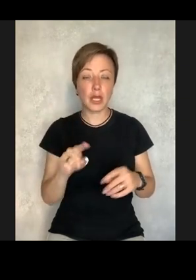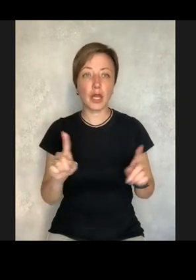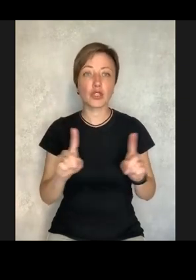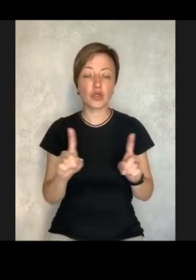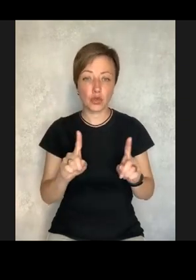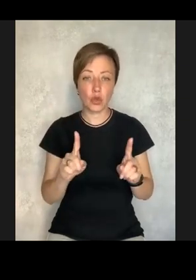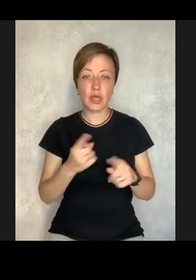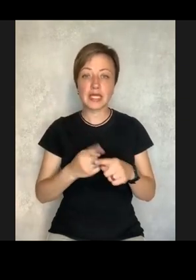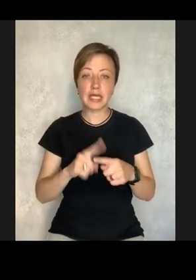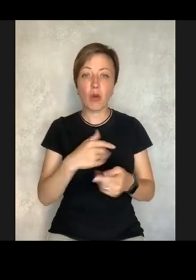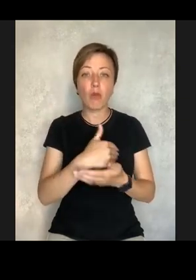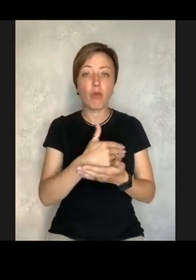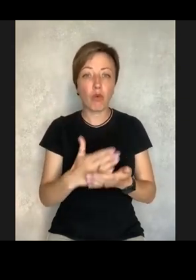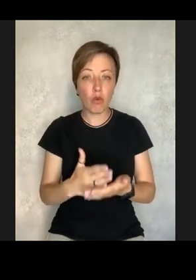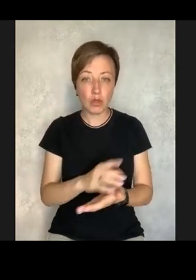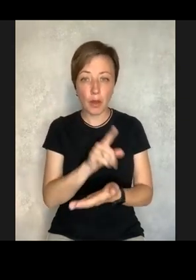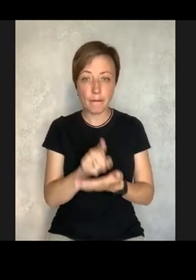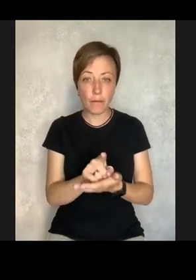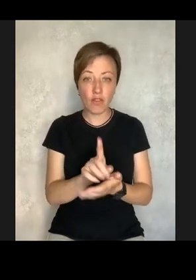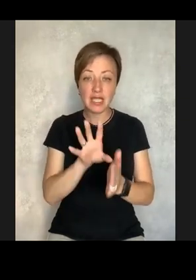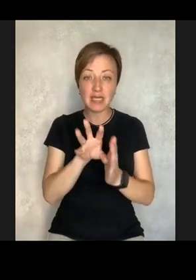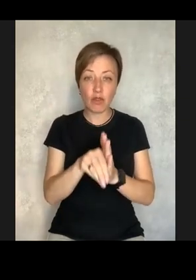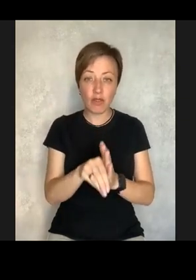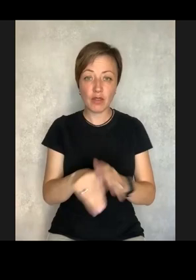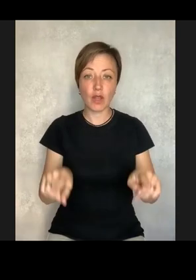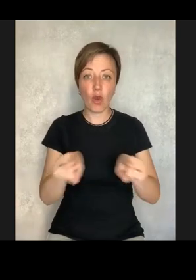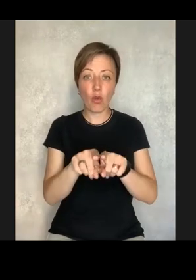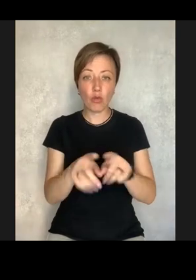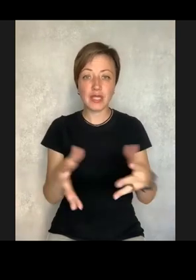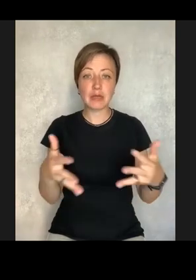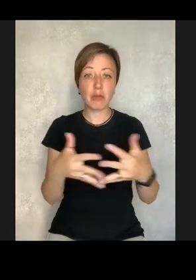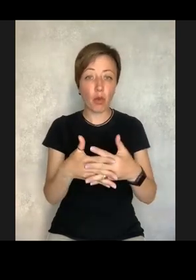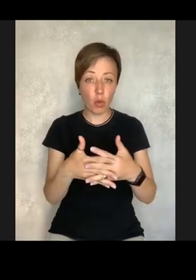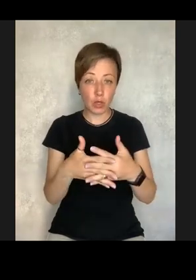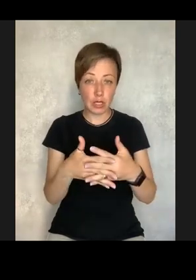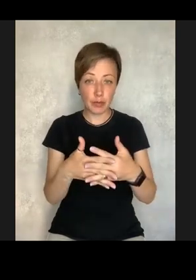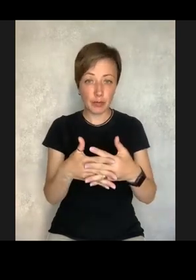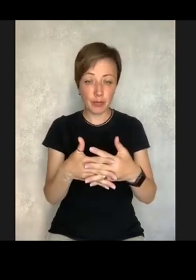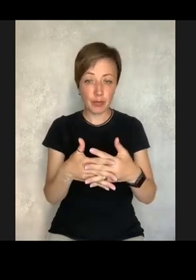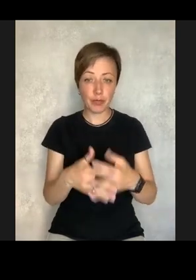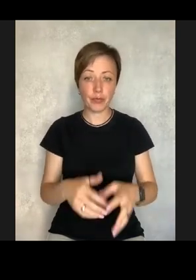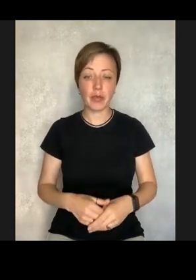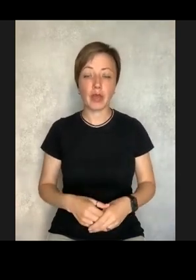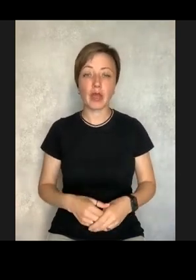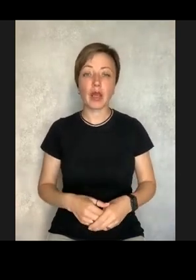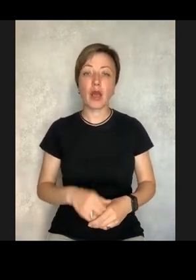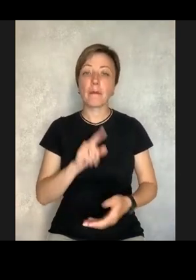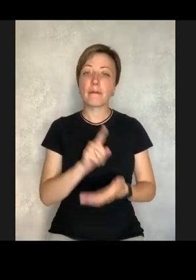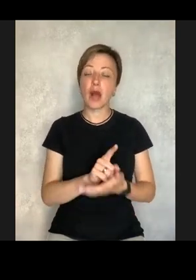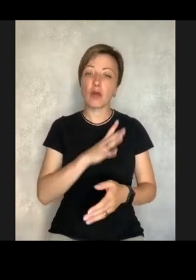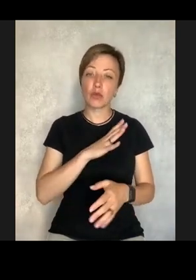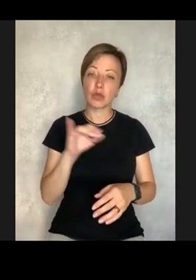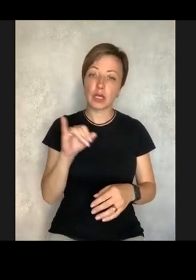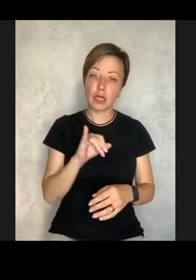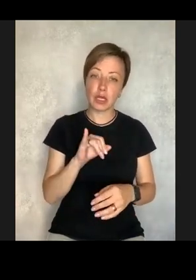to speak this out and we need to promote the symbiosis